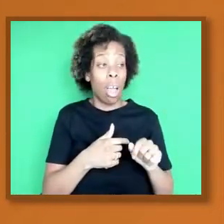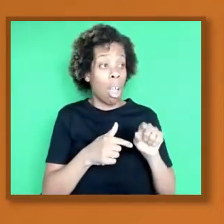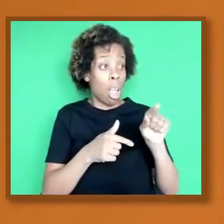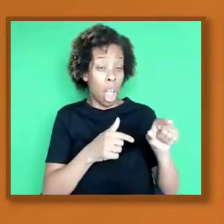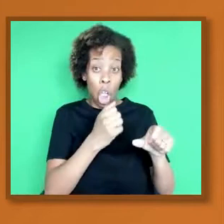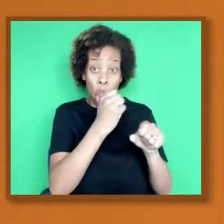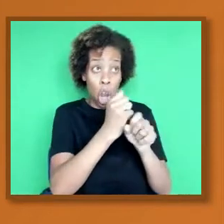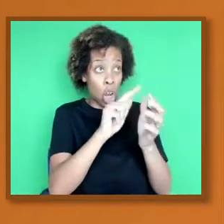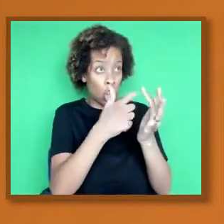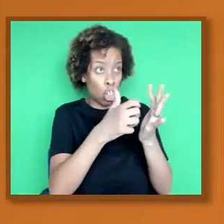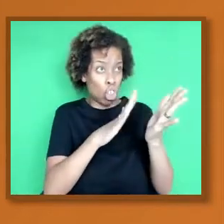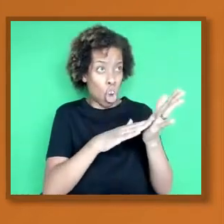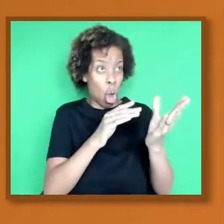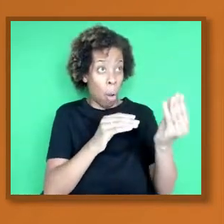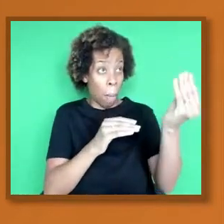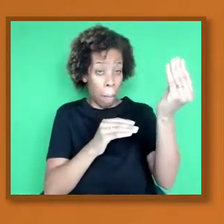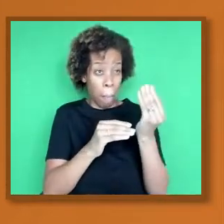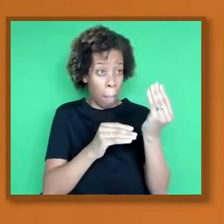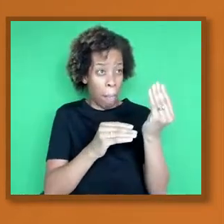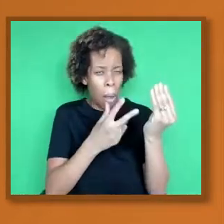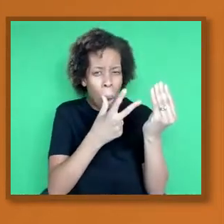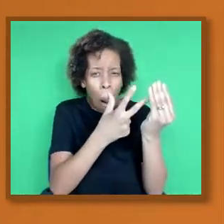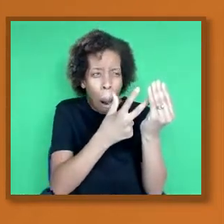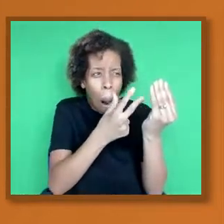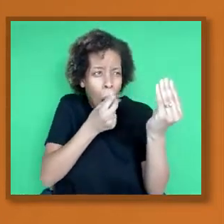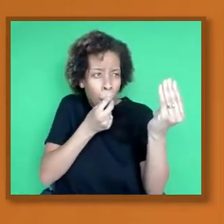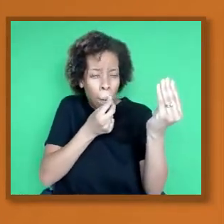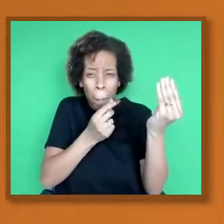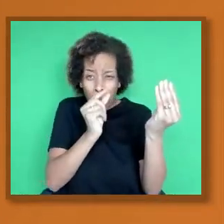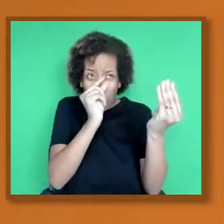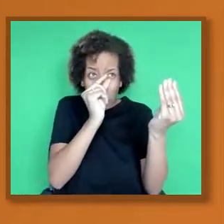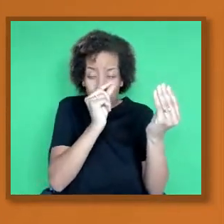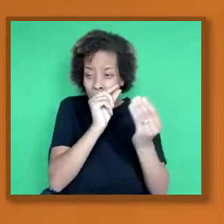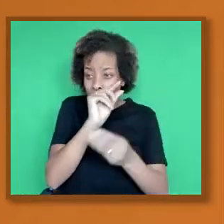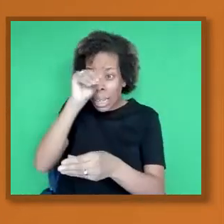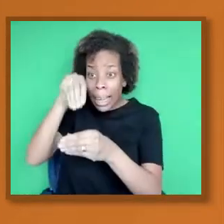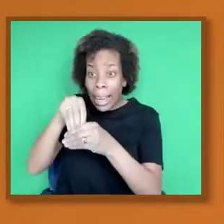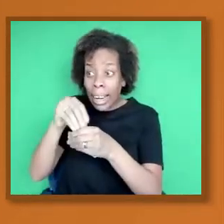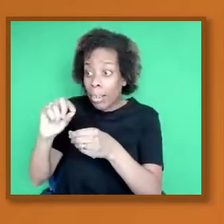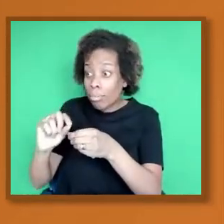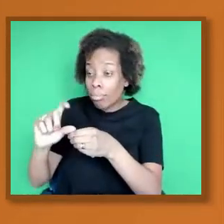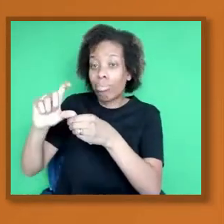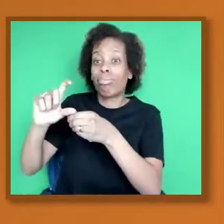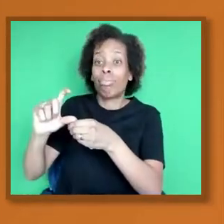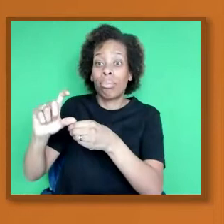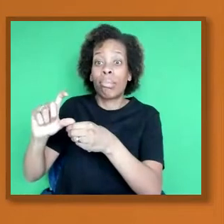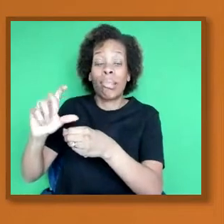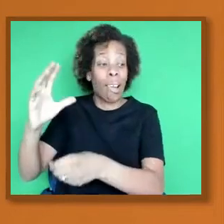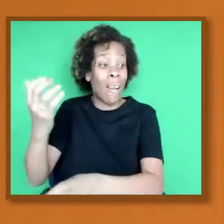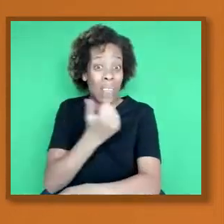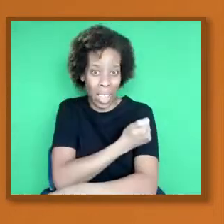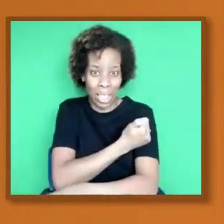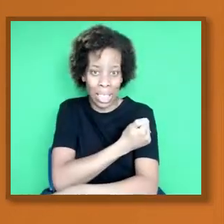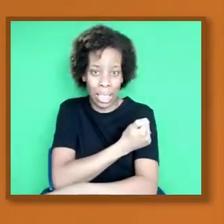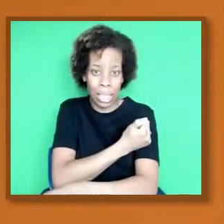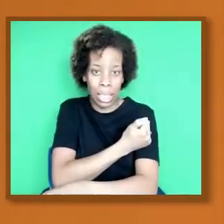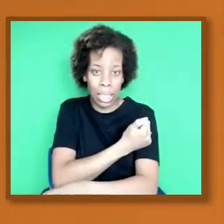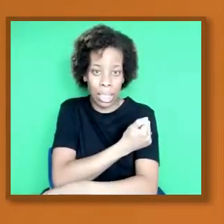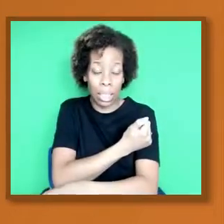the bacteria, or you could use the entire germ, but you kill it. Or what you